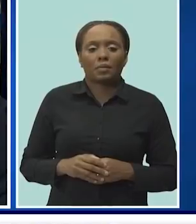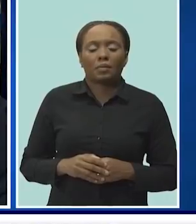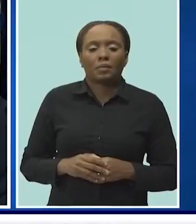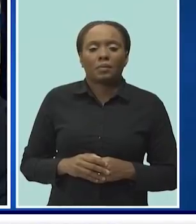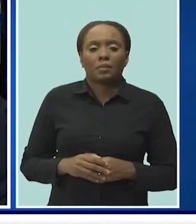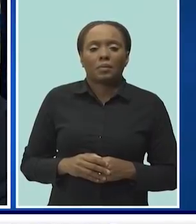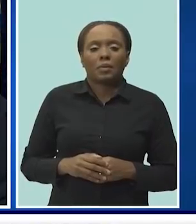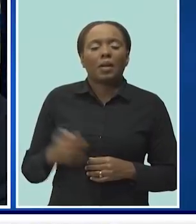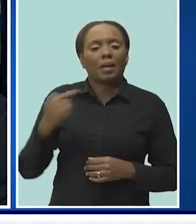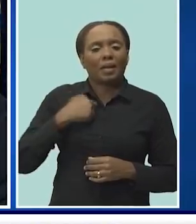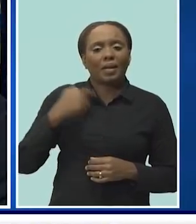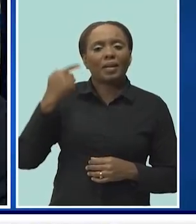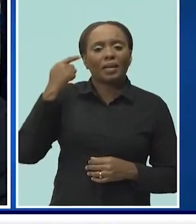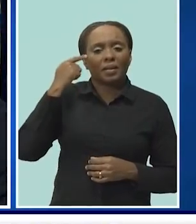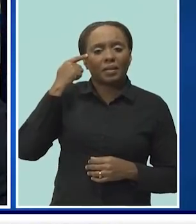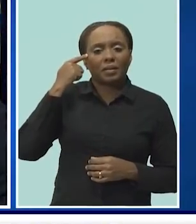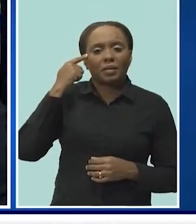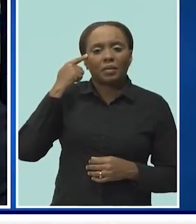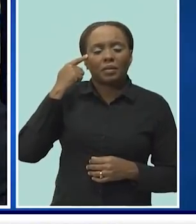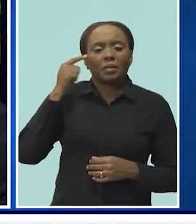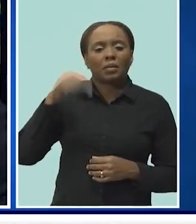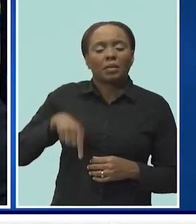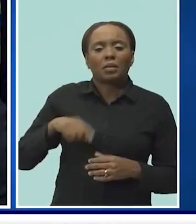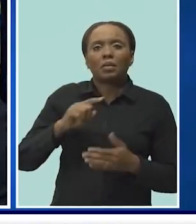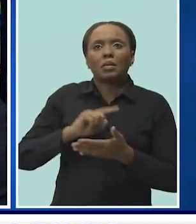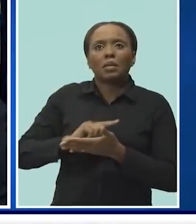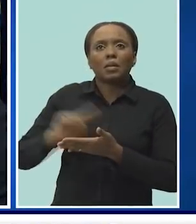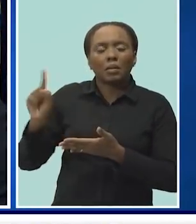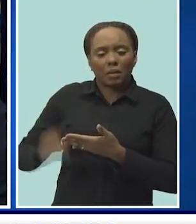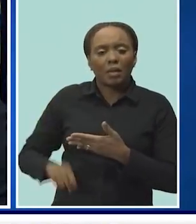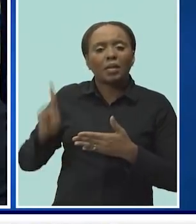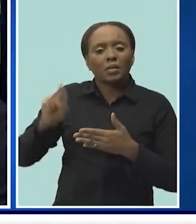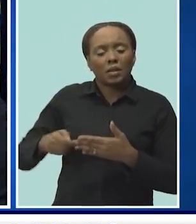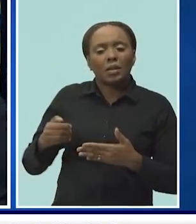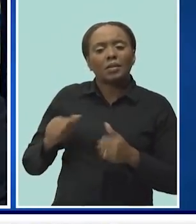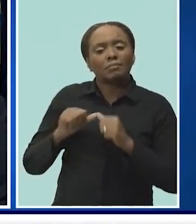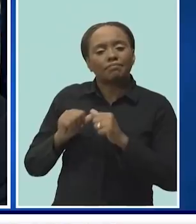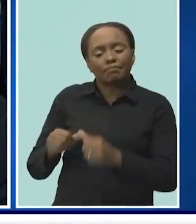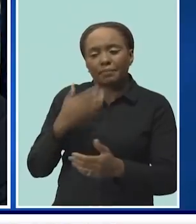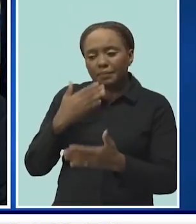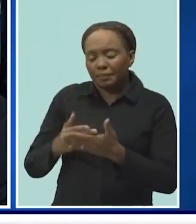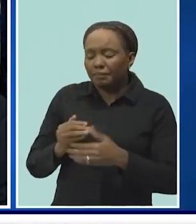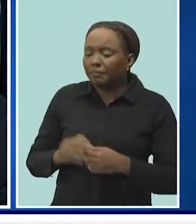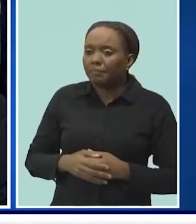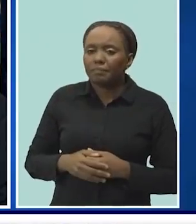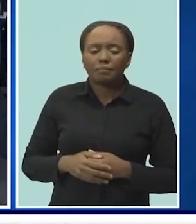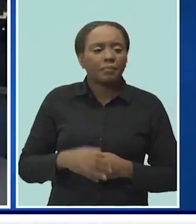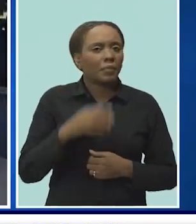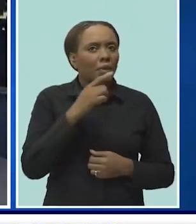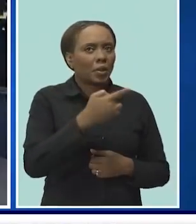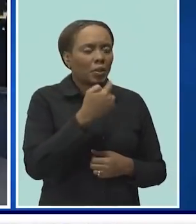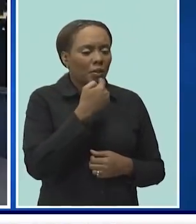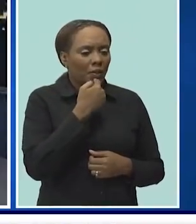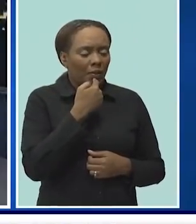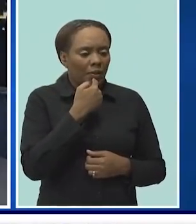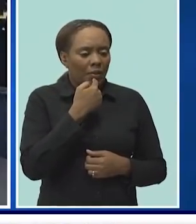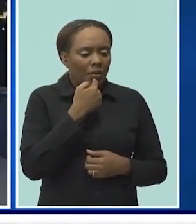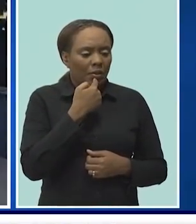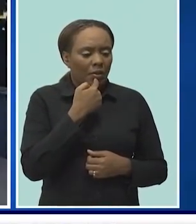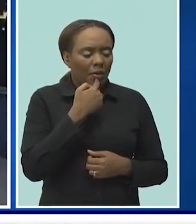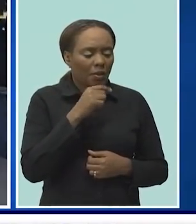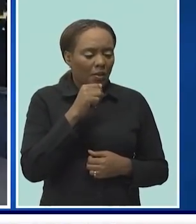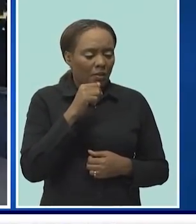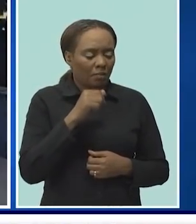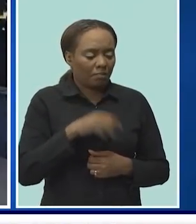of spirit, I think that we'll emerge from this weekend in a much better place. Now, during yesterday's media update, you said expressly that you